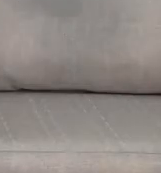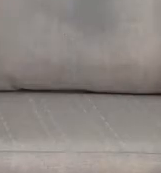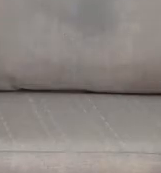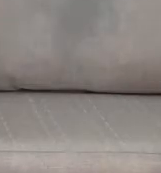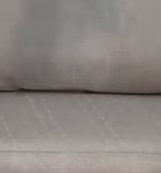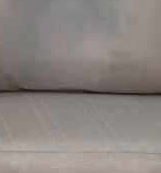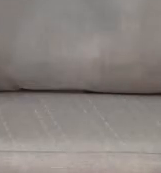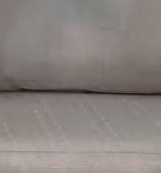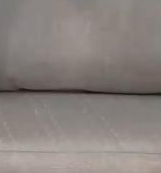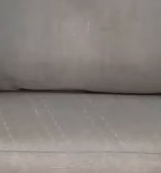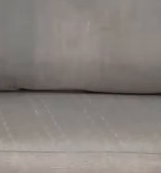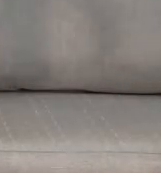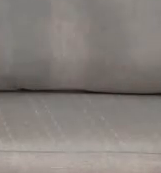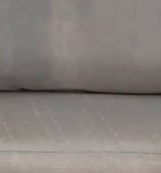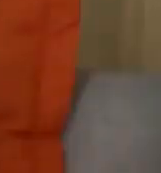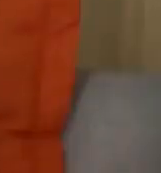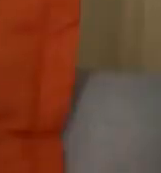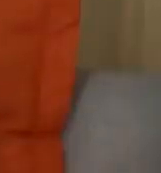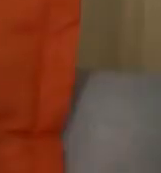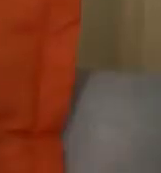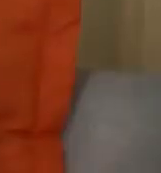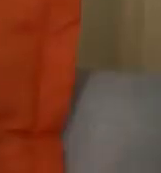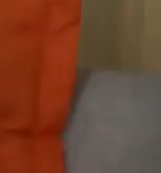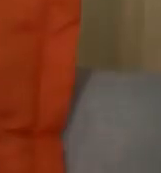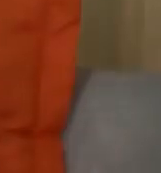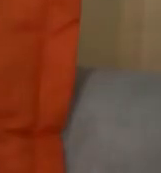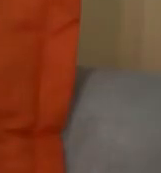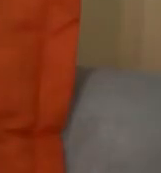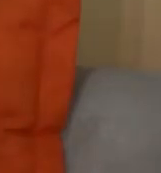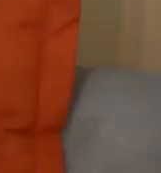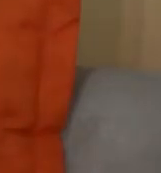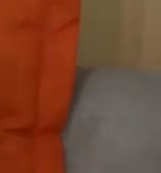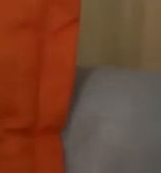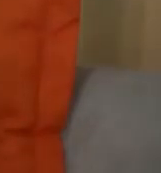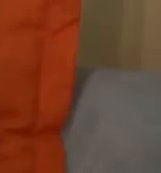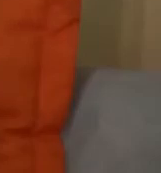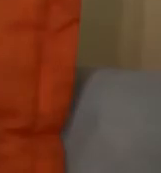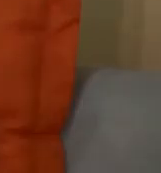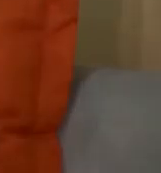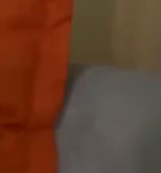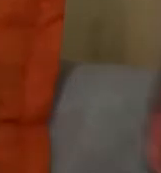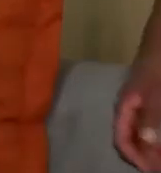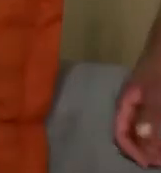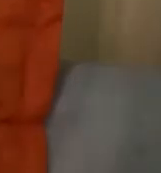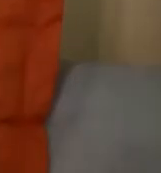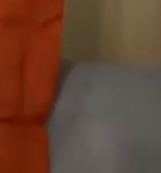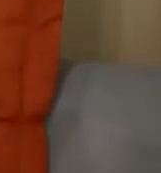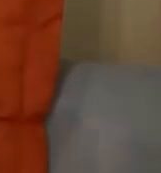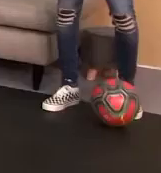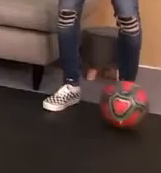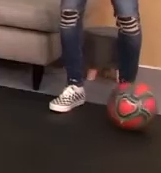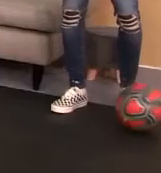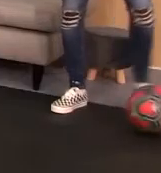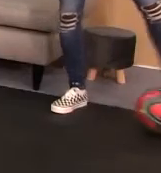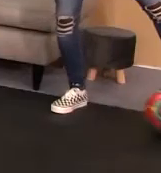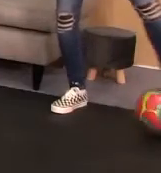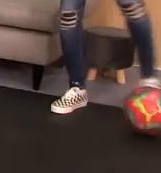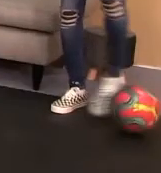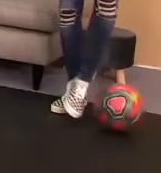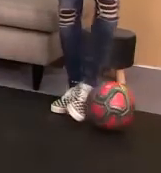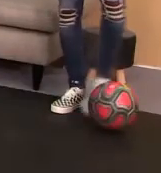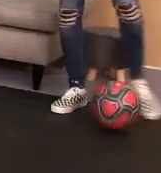this, because I can't sit up straight behind a table. I like to sit and work on the couch. It's my best position.